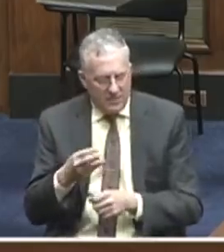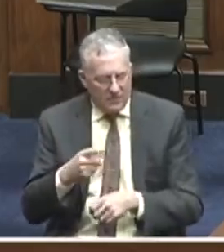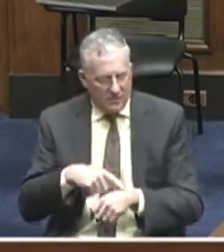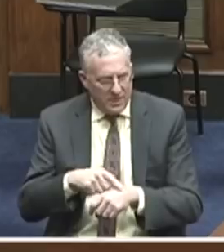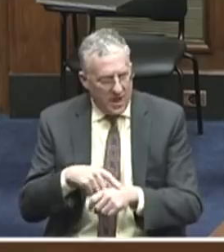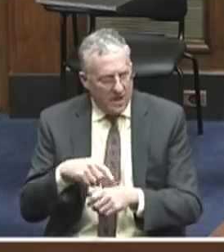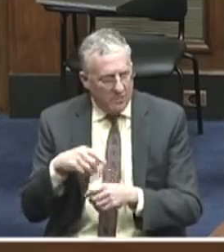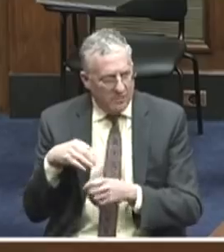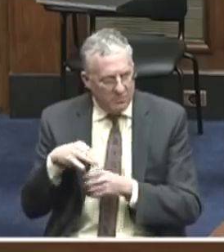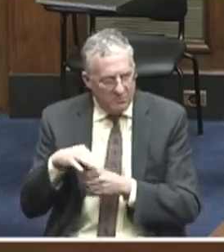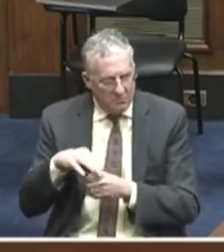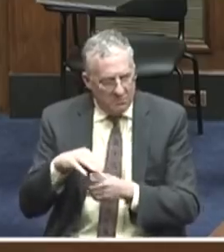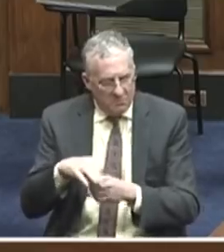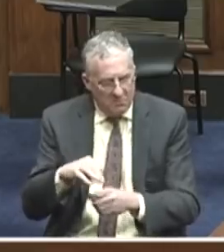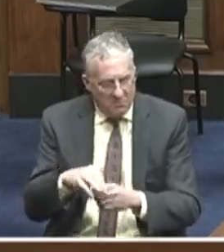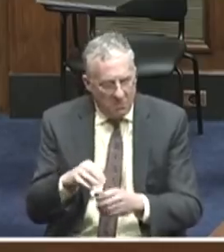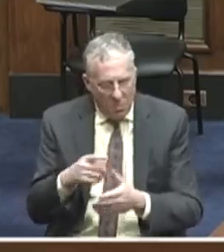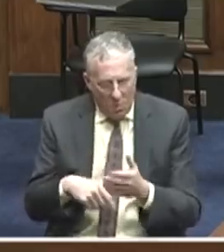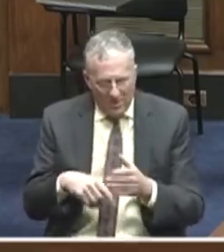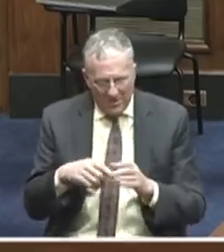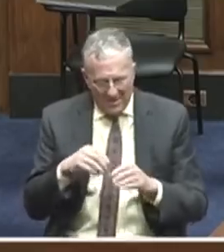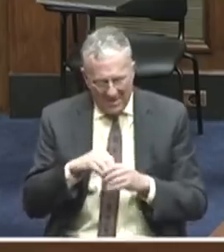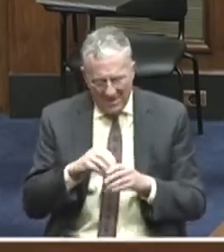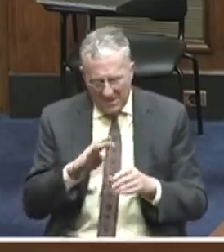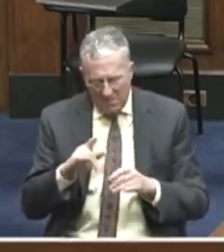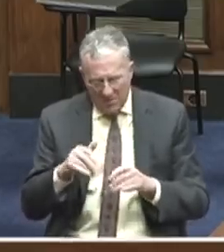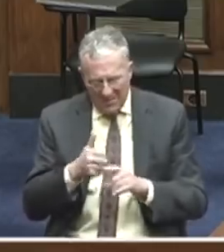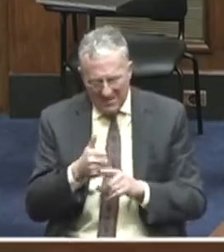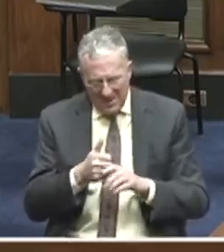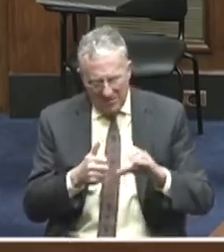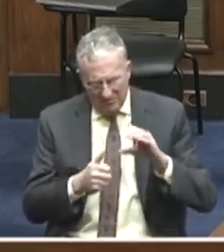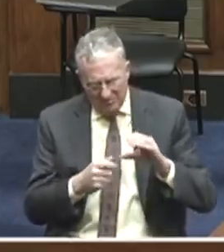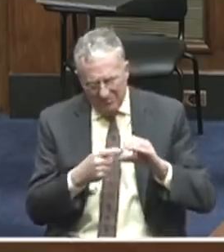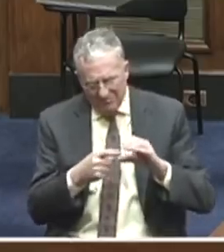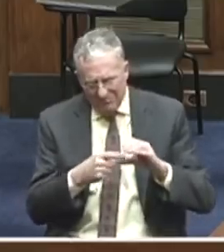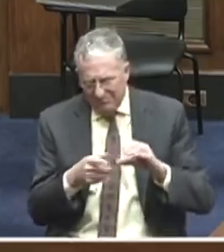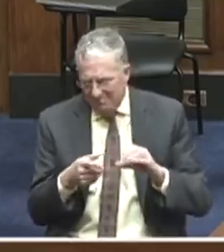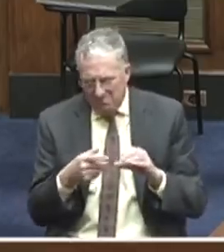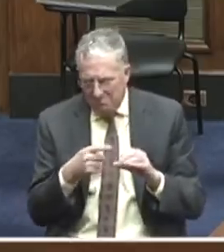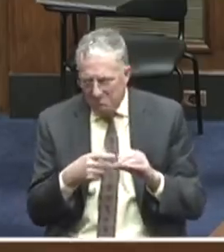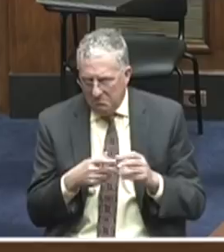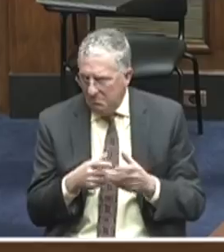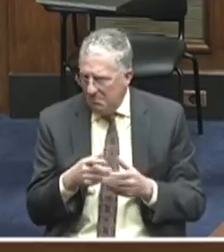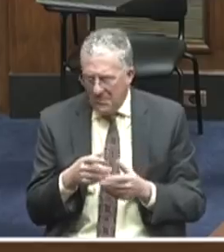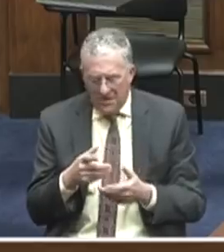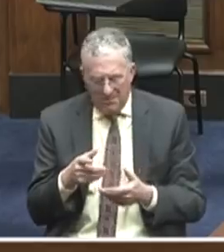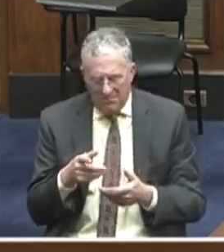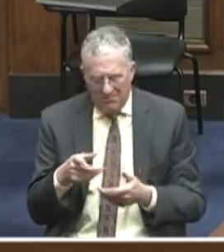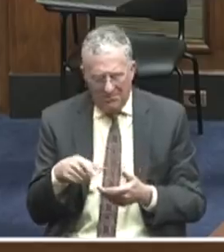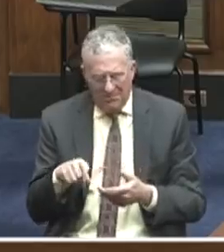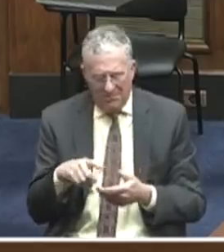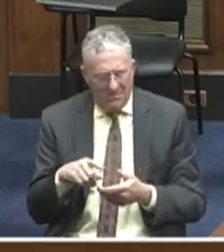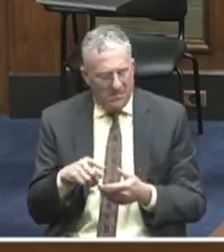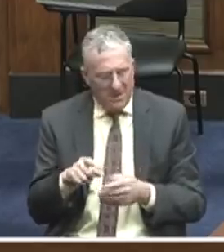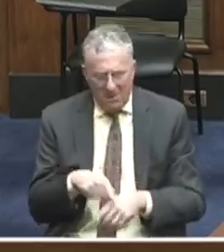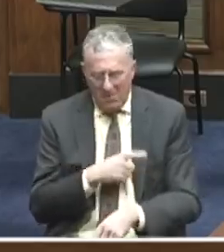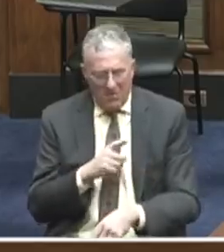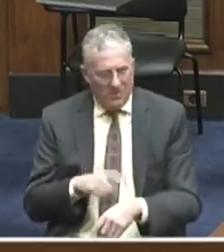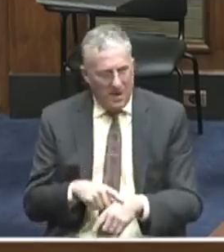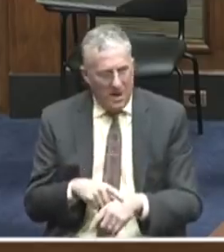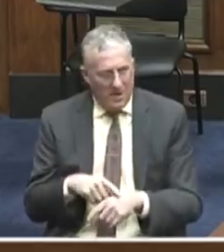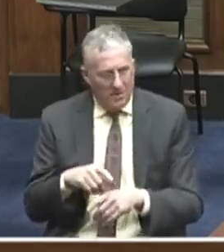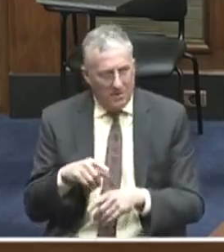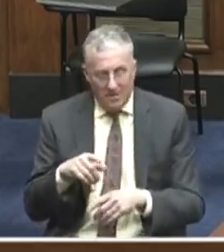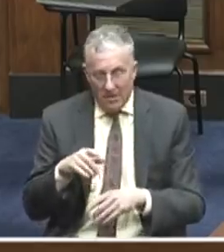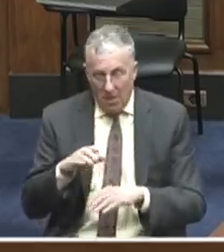quote, what was in the bill. And it took them a long, long time only to discover that their drawings